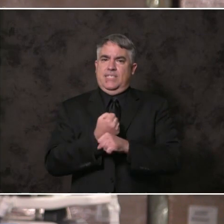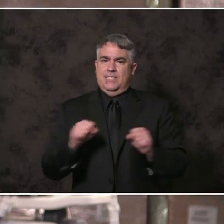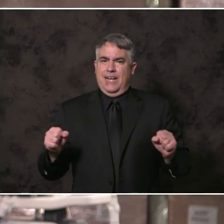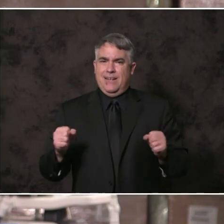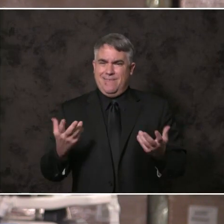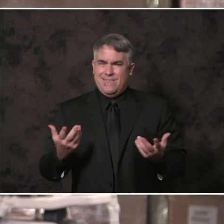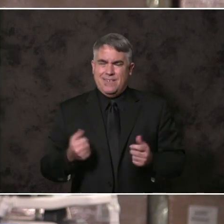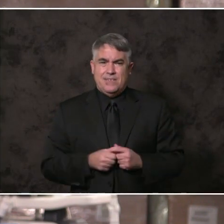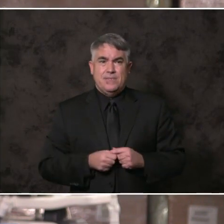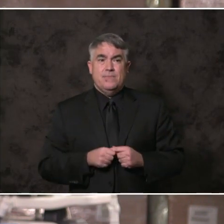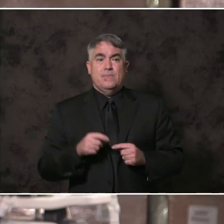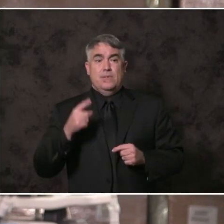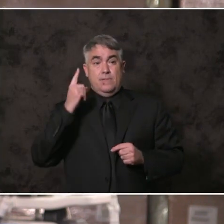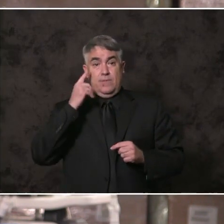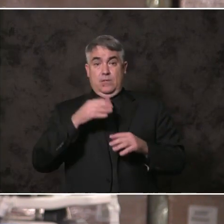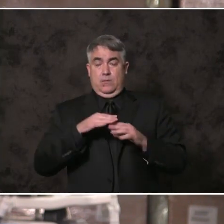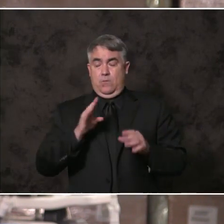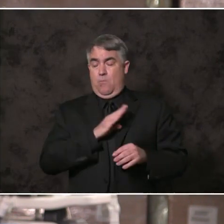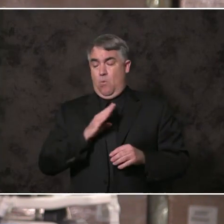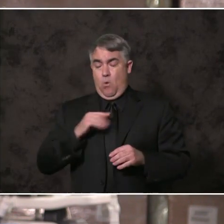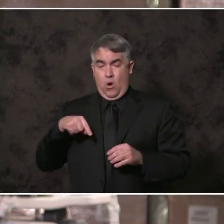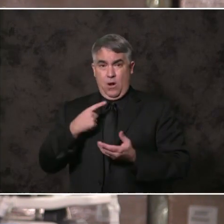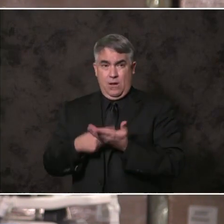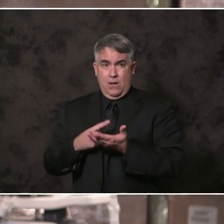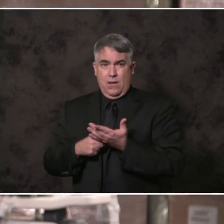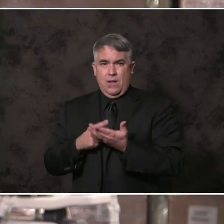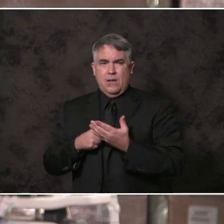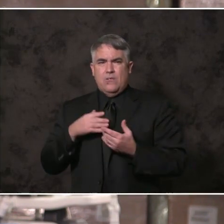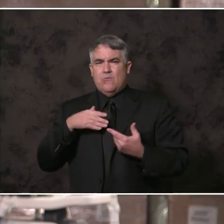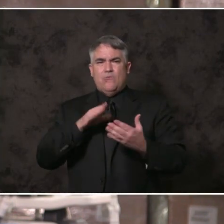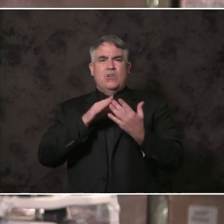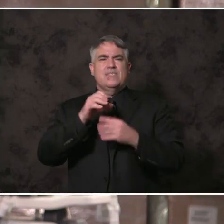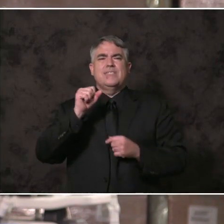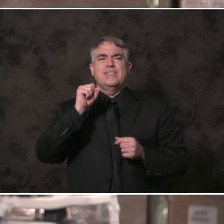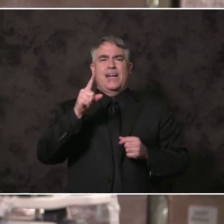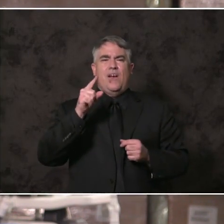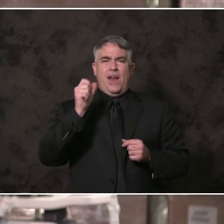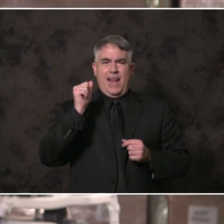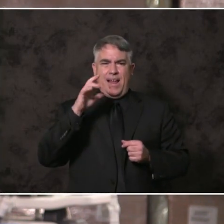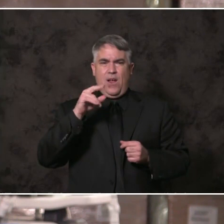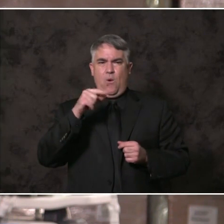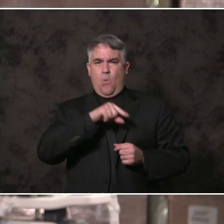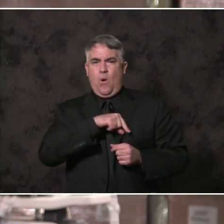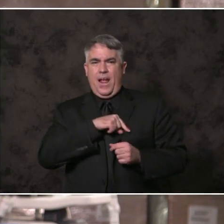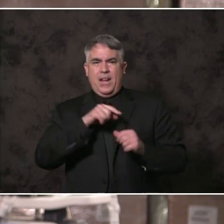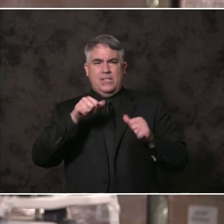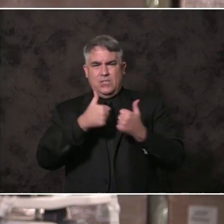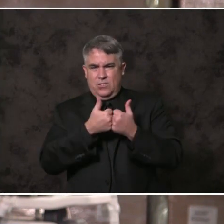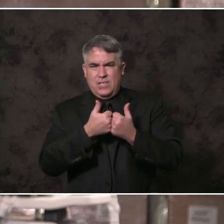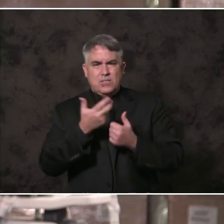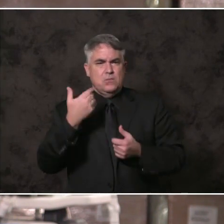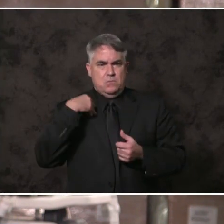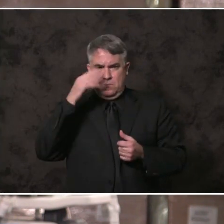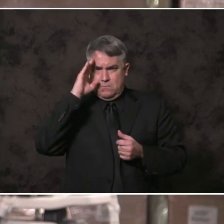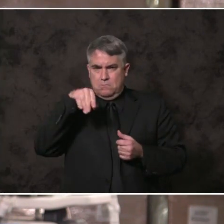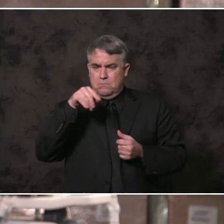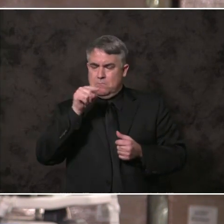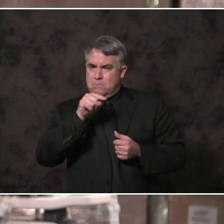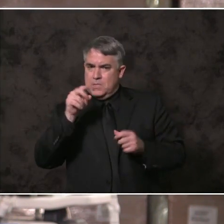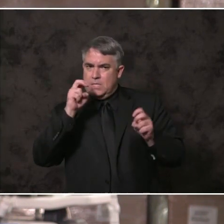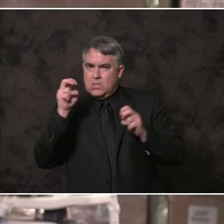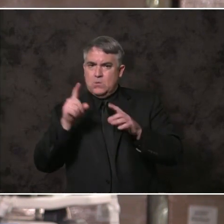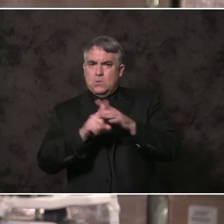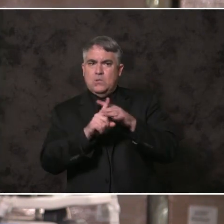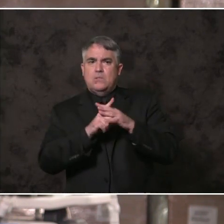I serve, we're going to address San Diego's air quality challenges with bold steps forward. Some are underway, like the